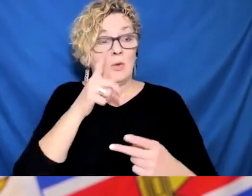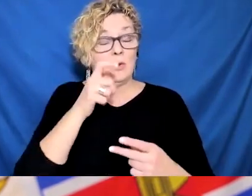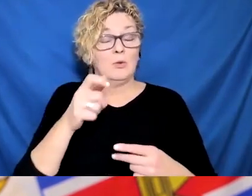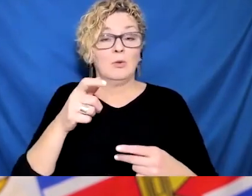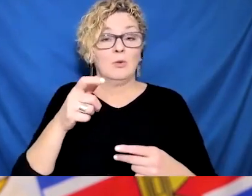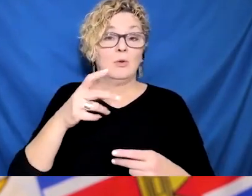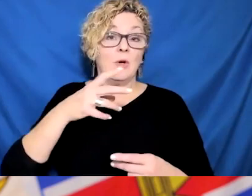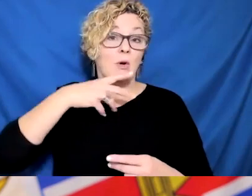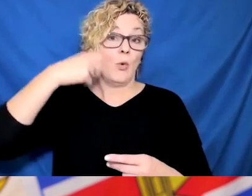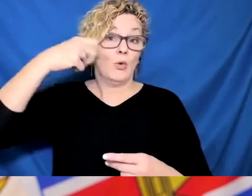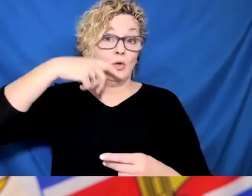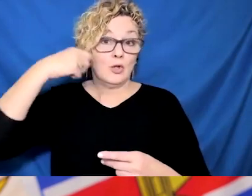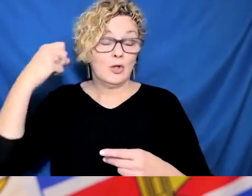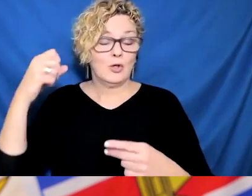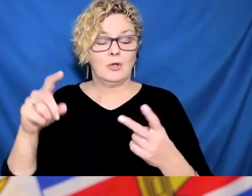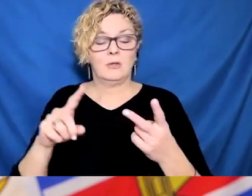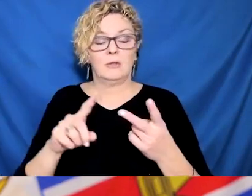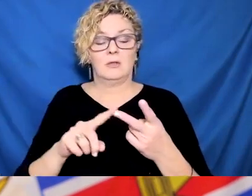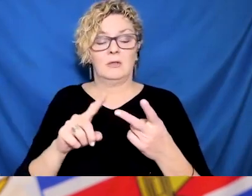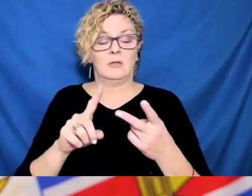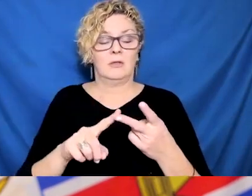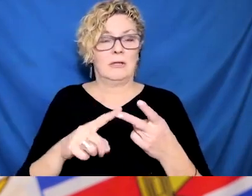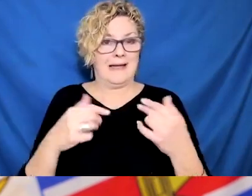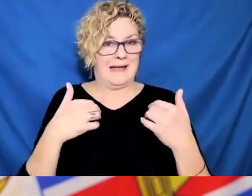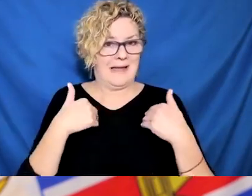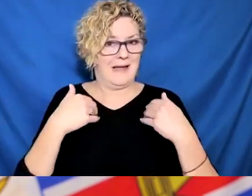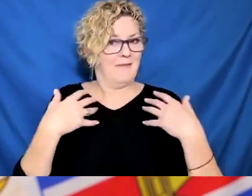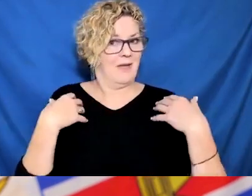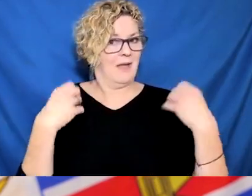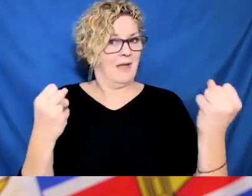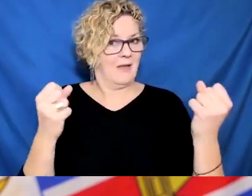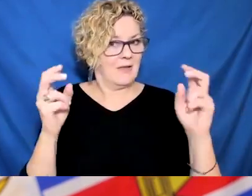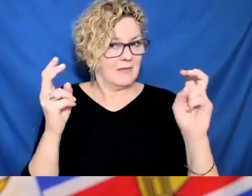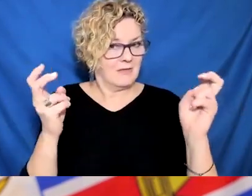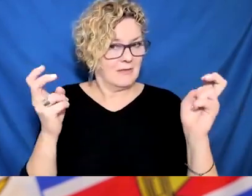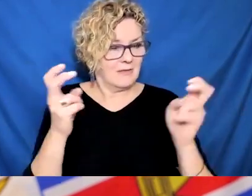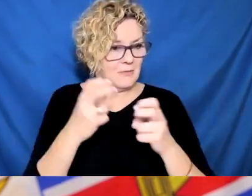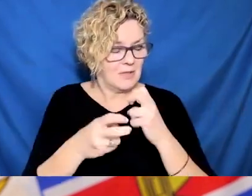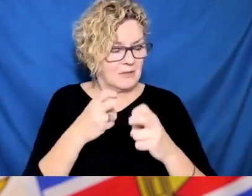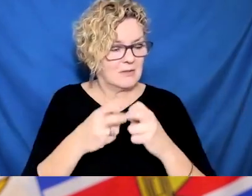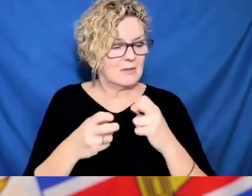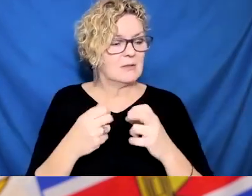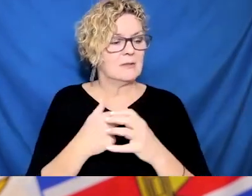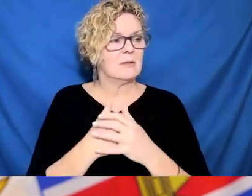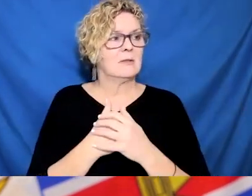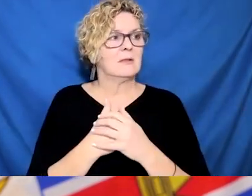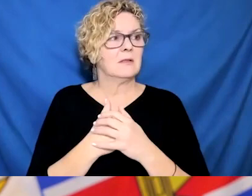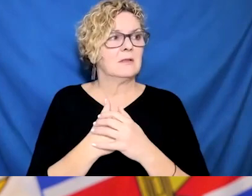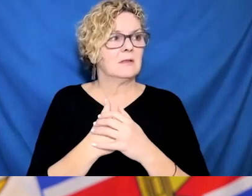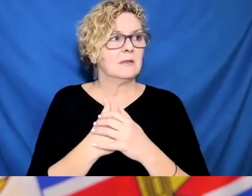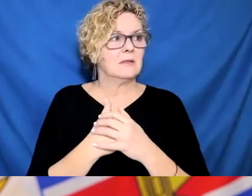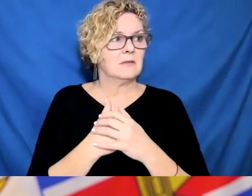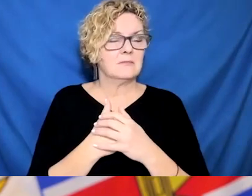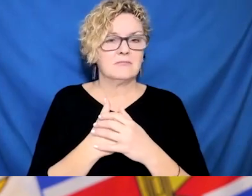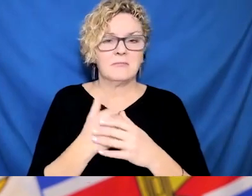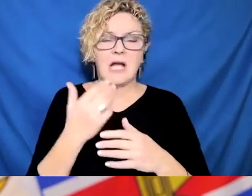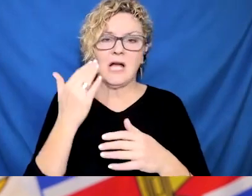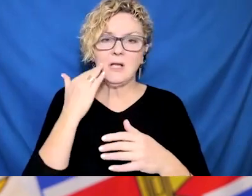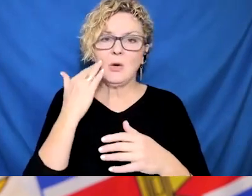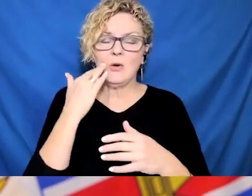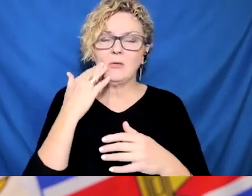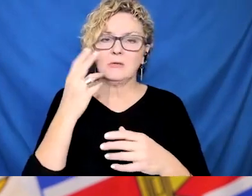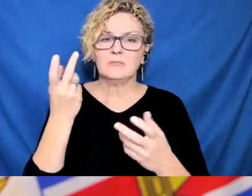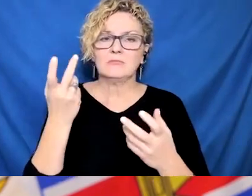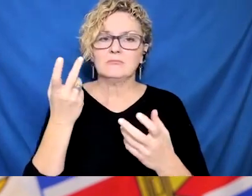that we need to start thinking about now. And it has been trying to balance the best protection that we can get